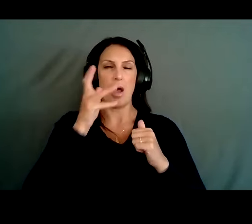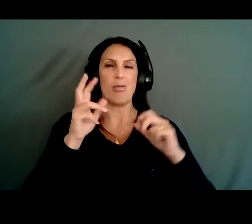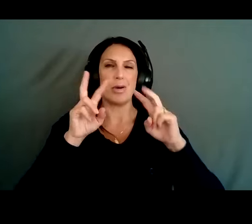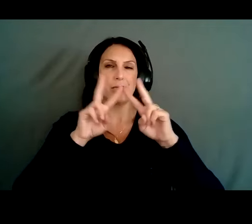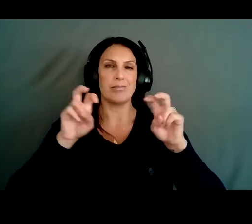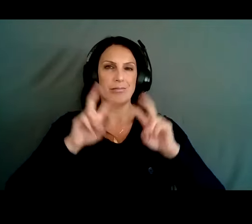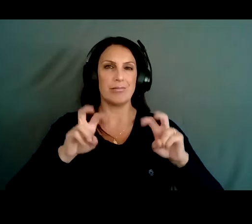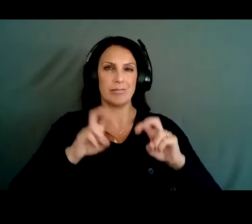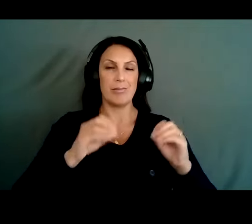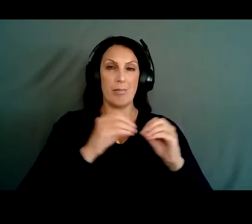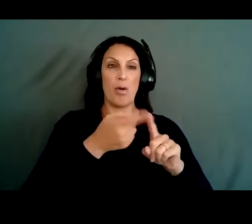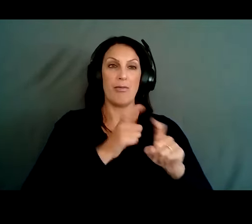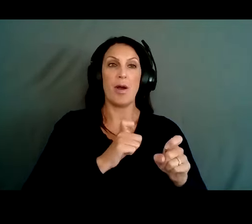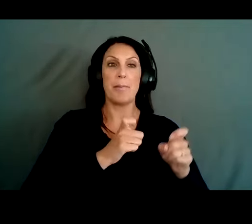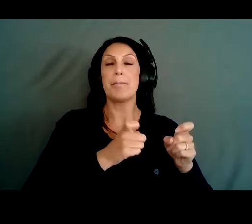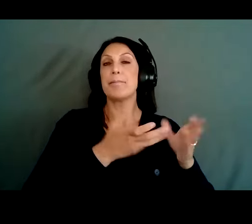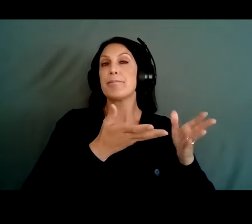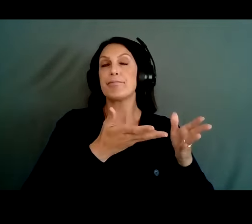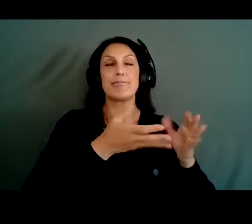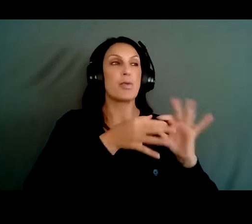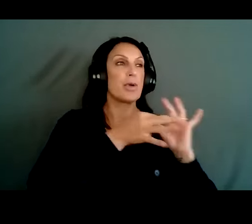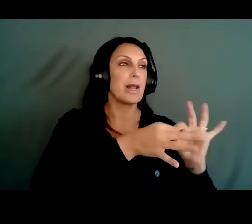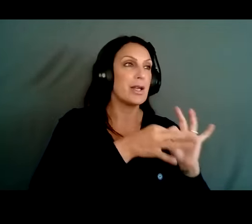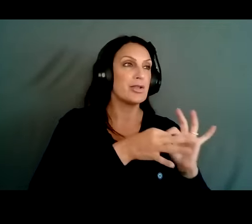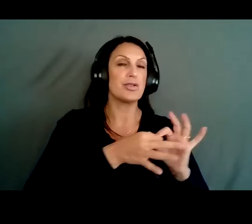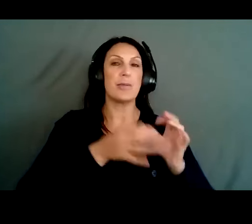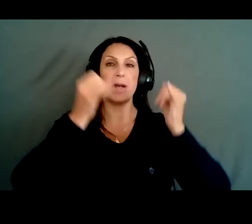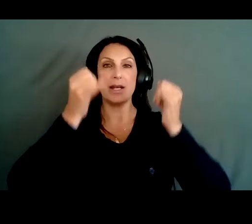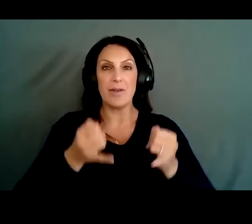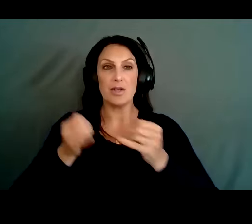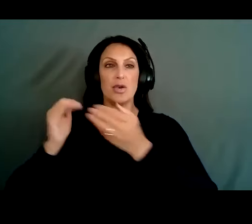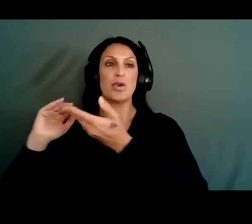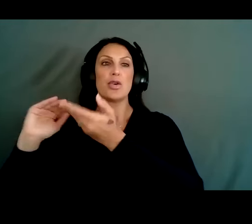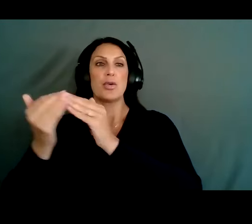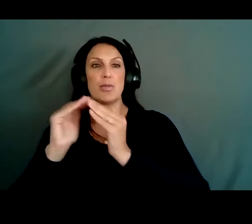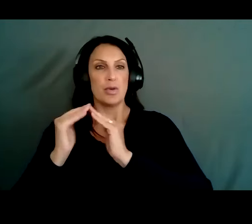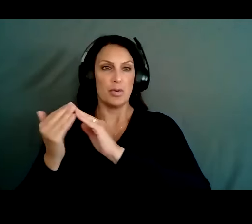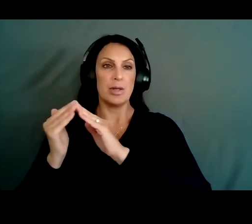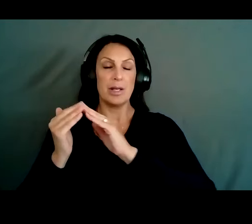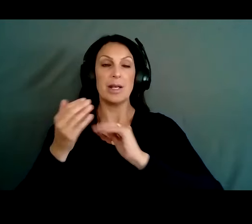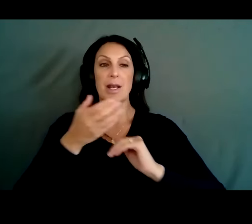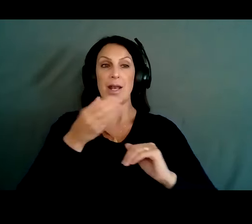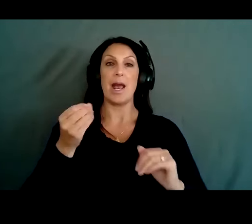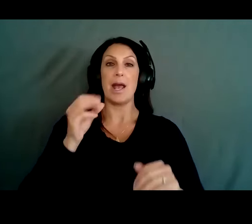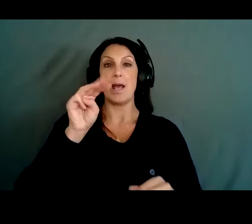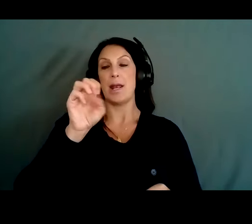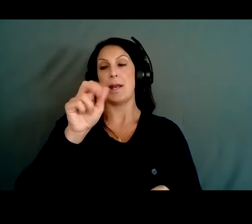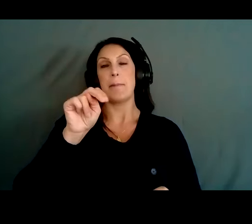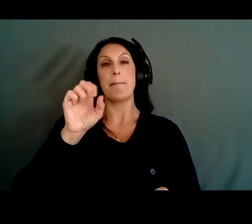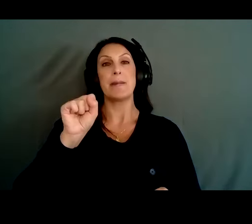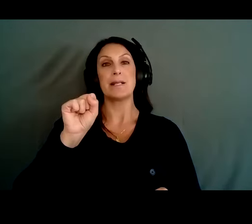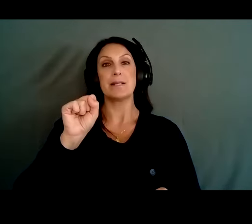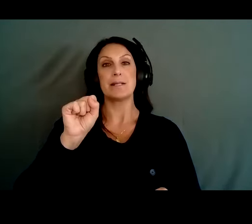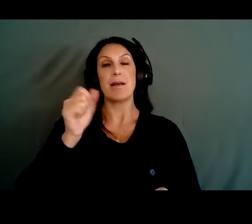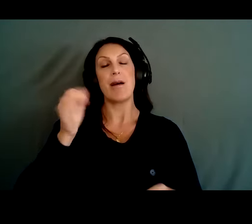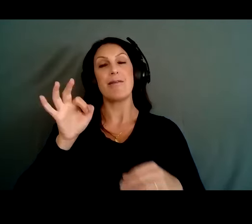individual all the way, you know, from relationships into the community level. I did also want to highlight that means safety is identified just in